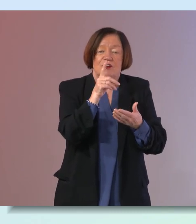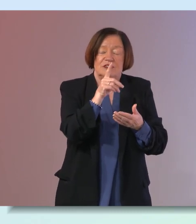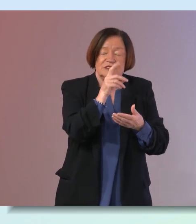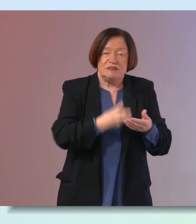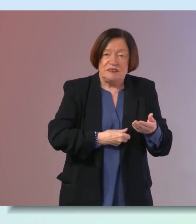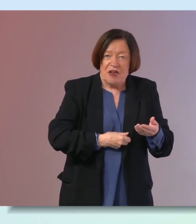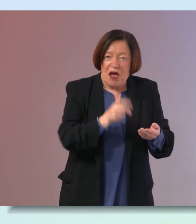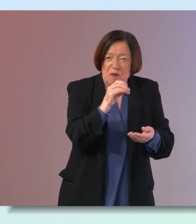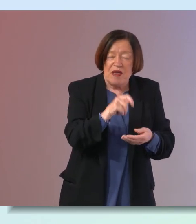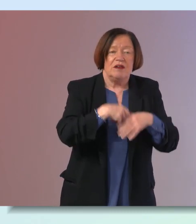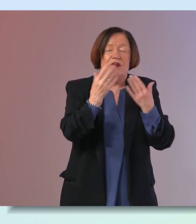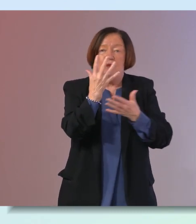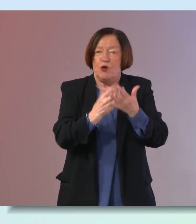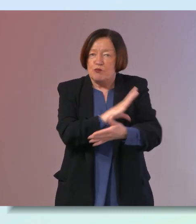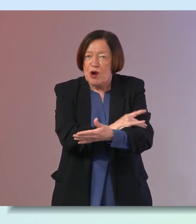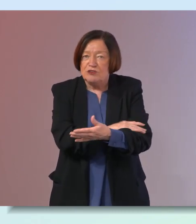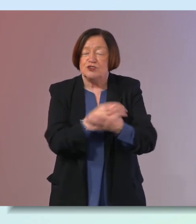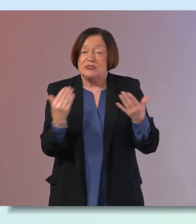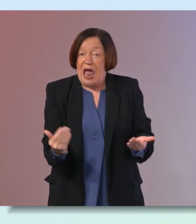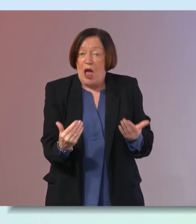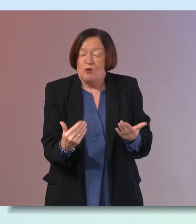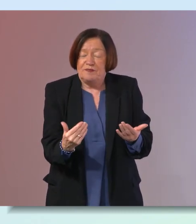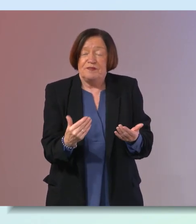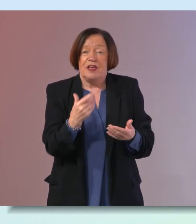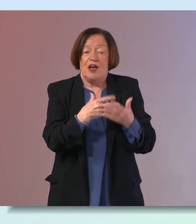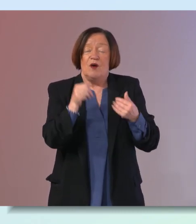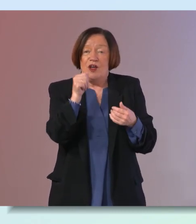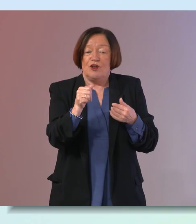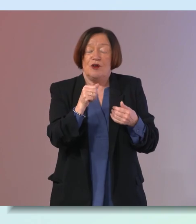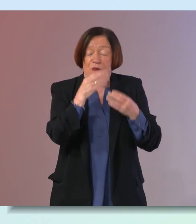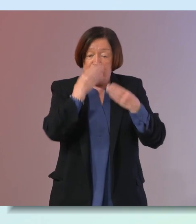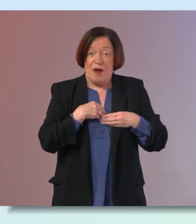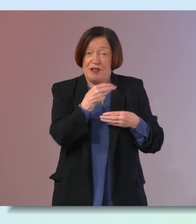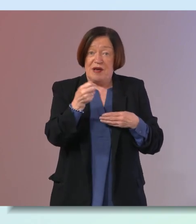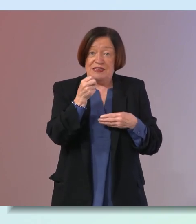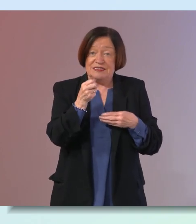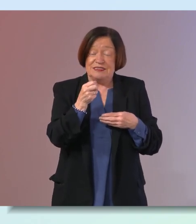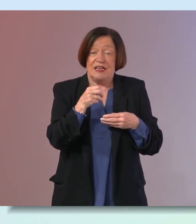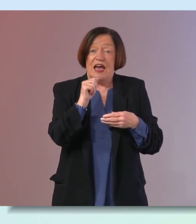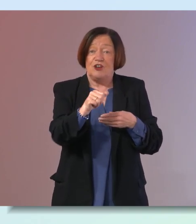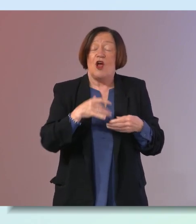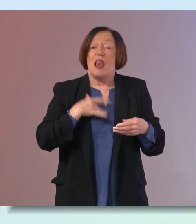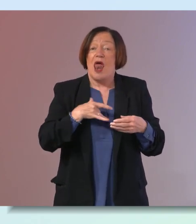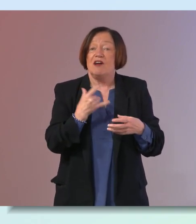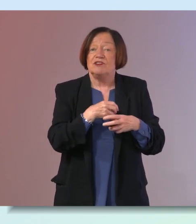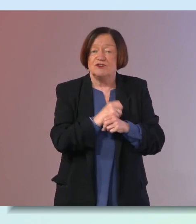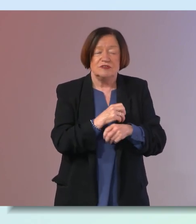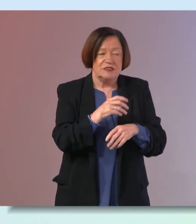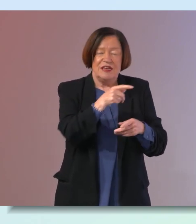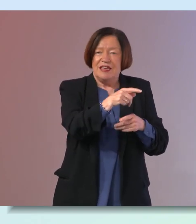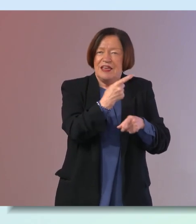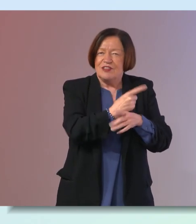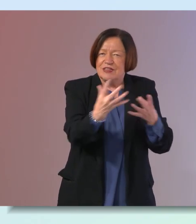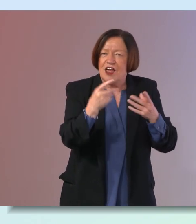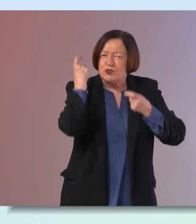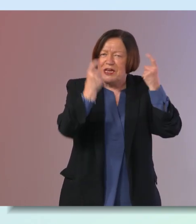and what your blood pressure is right now and what your body mass index is and your life stress yeah so there's a lot to be order there's a lot